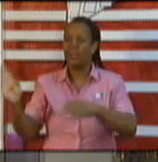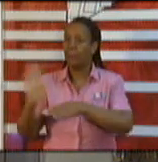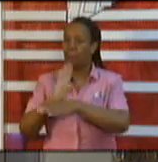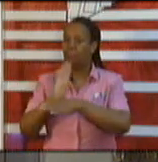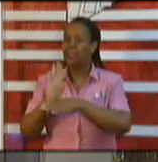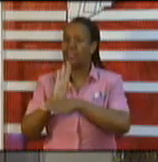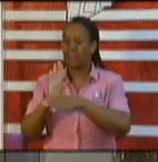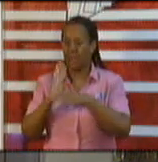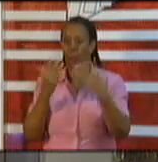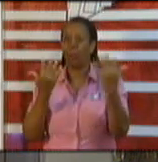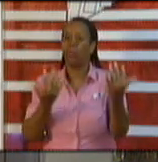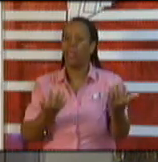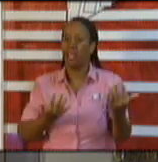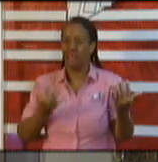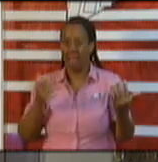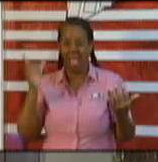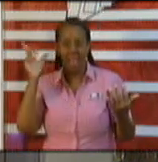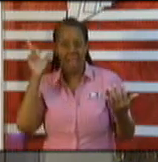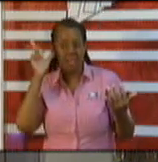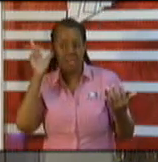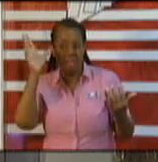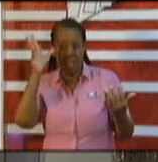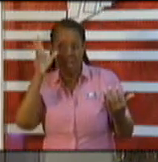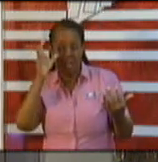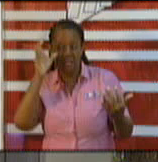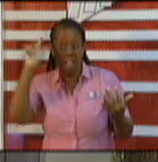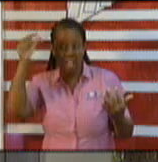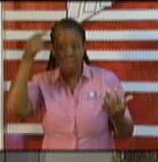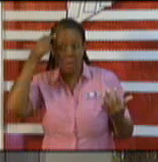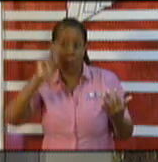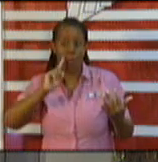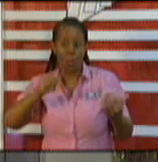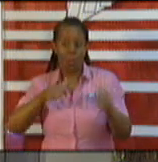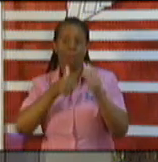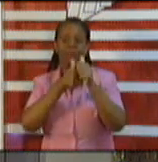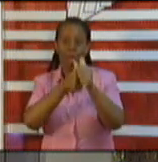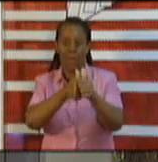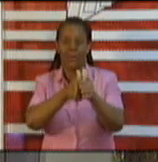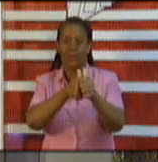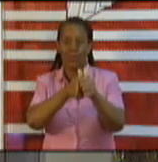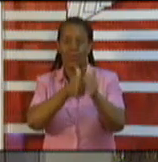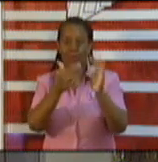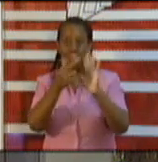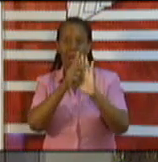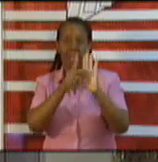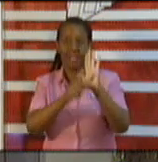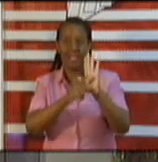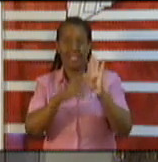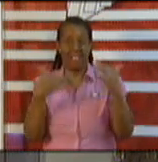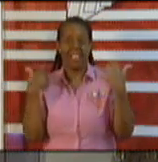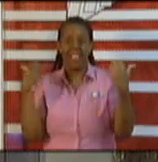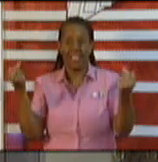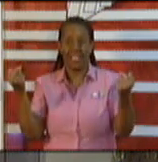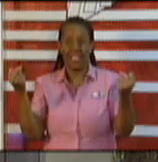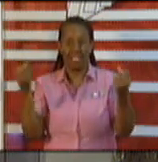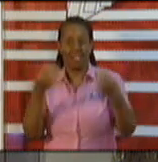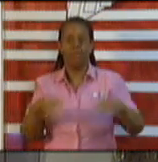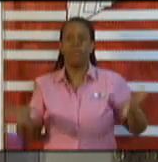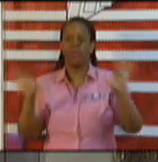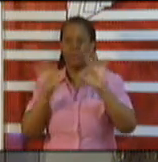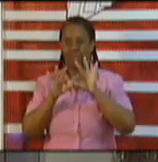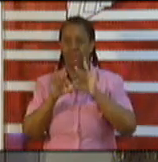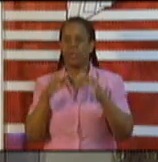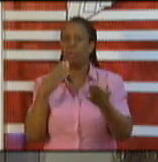and that worked with the Ministry of Health by supplying us with their protocols have done well.